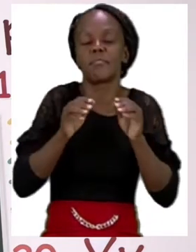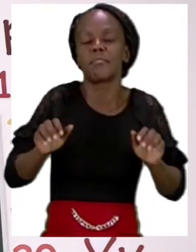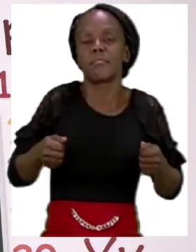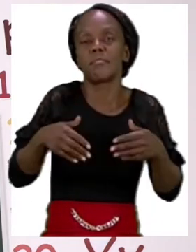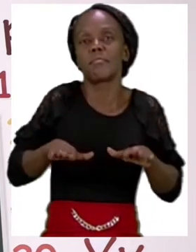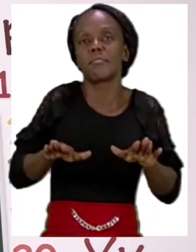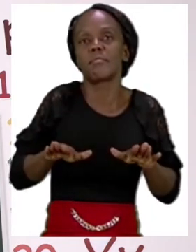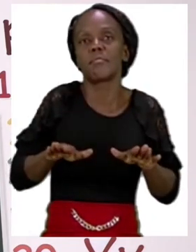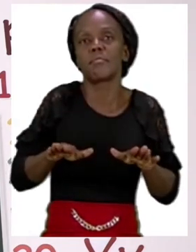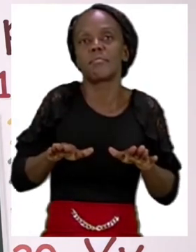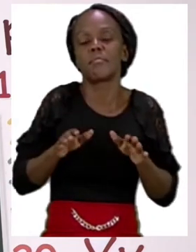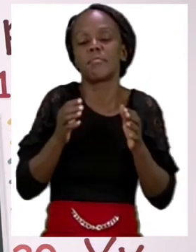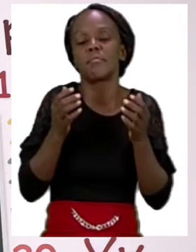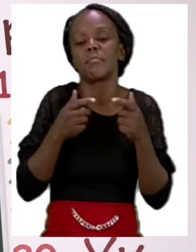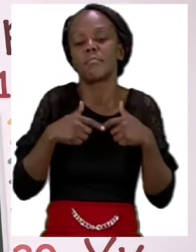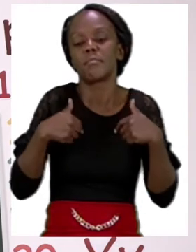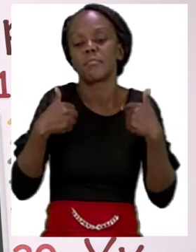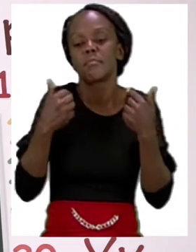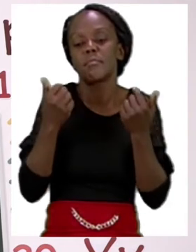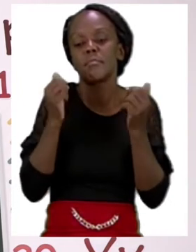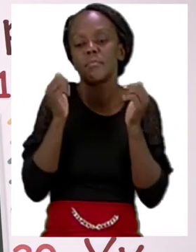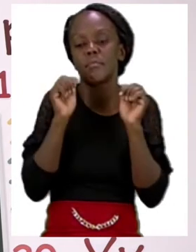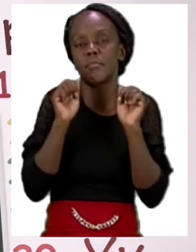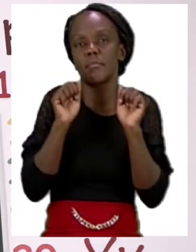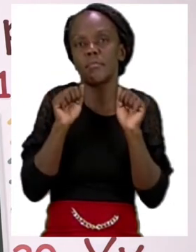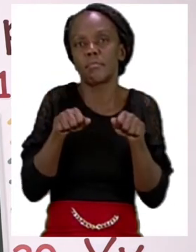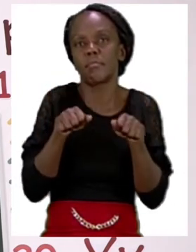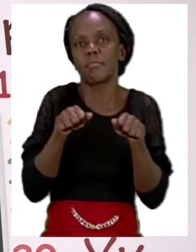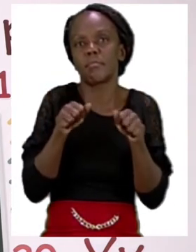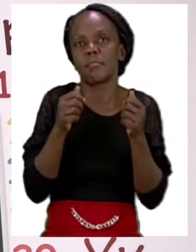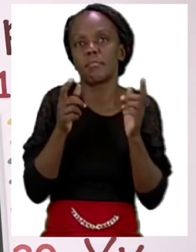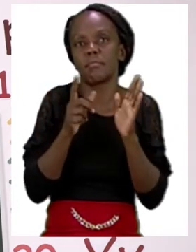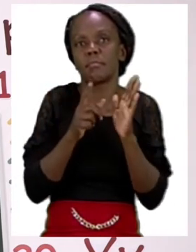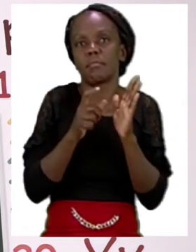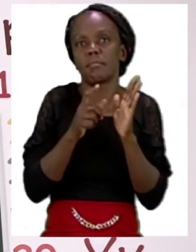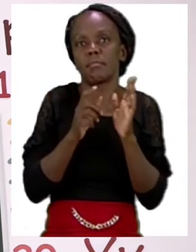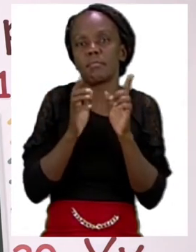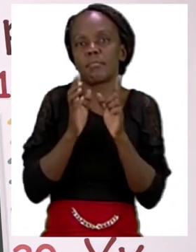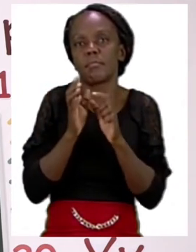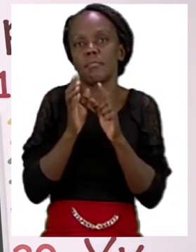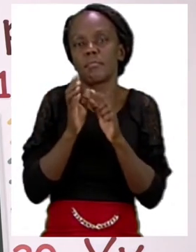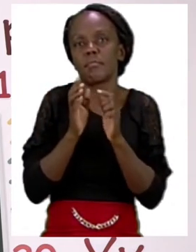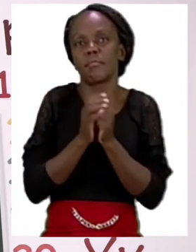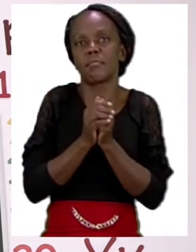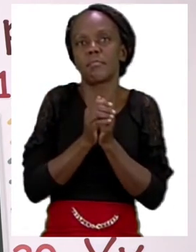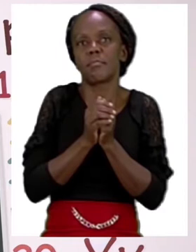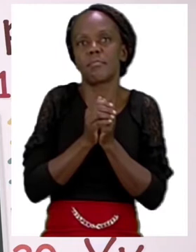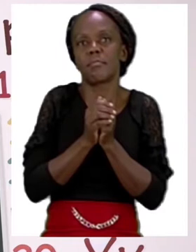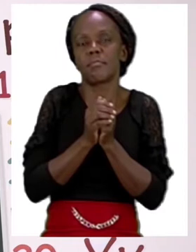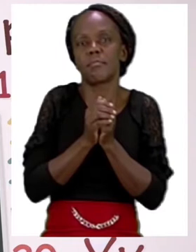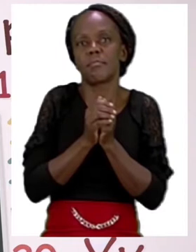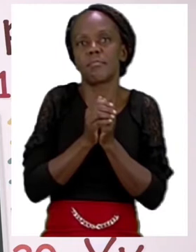we must sanitize. Remember when we are sanitizing we start by putting sanitizer